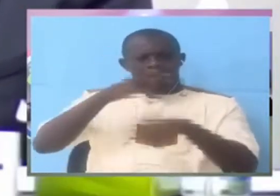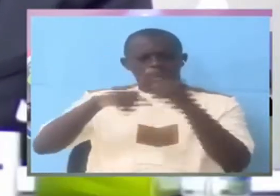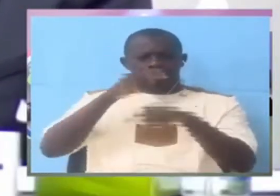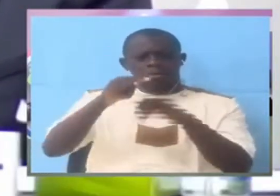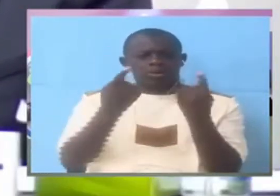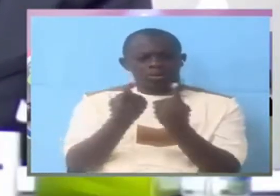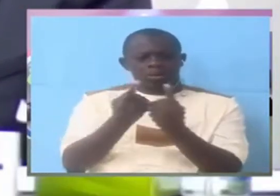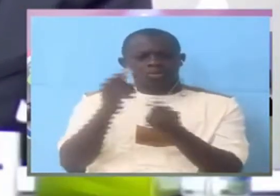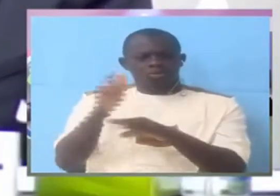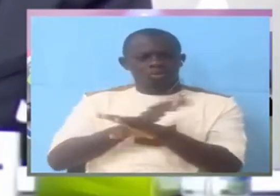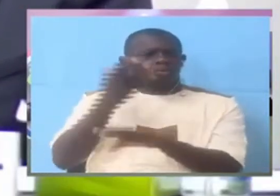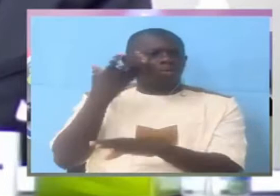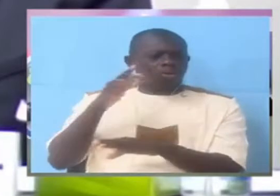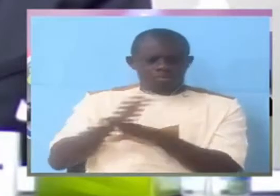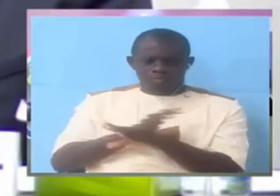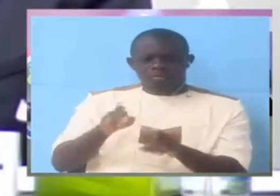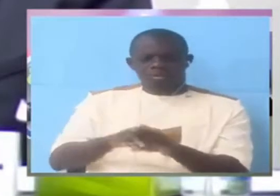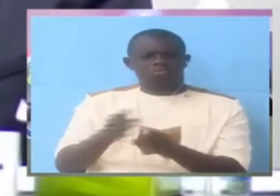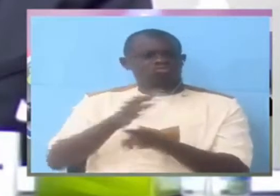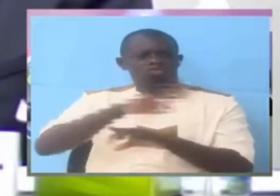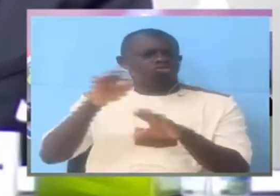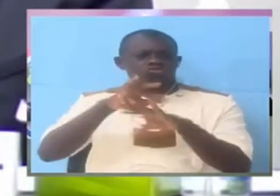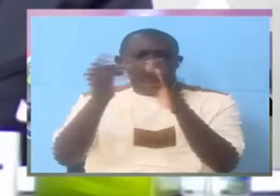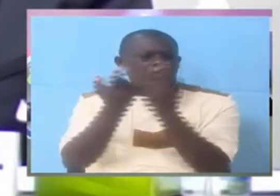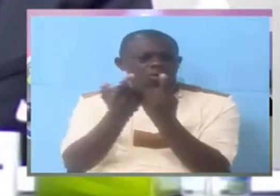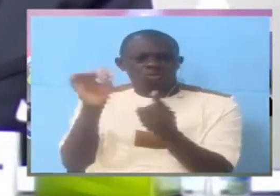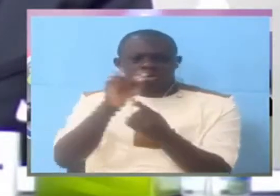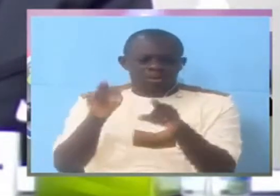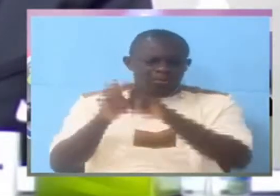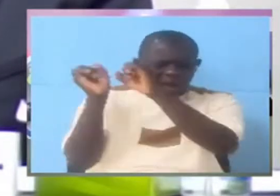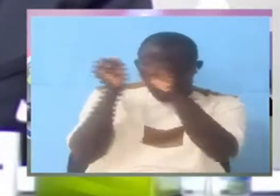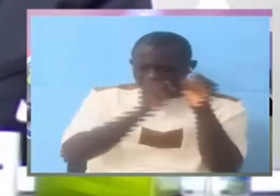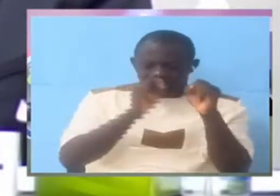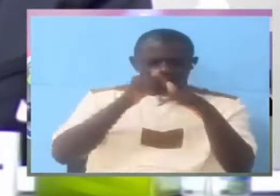It was not hidden. The country then, no.